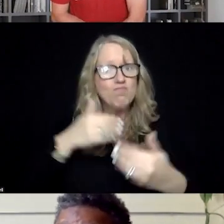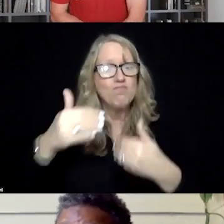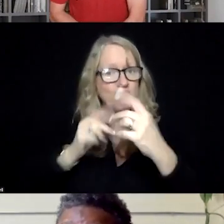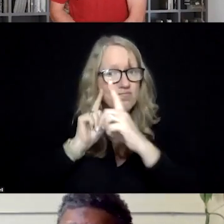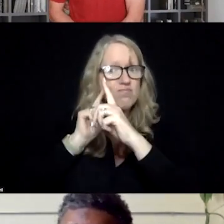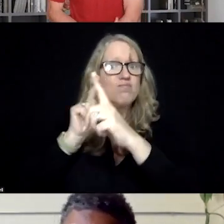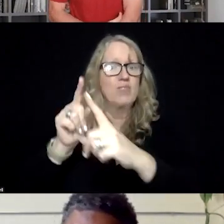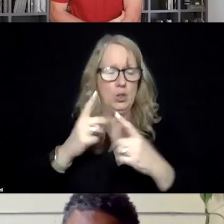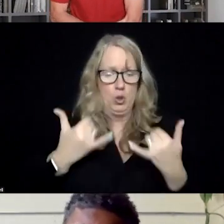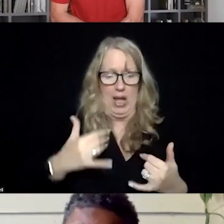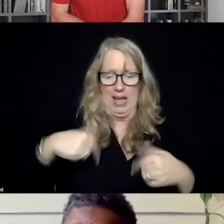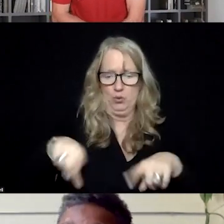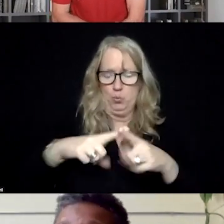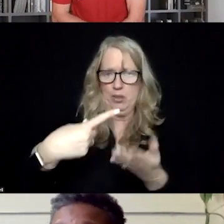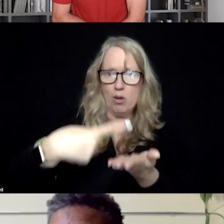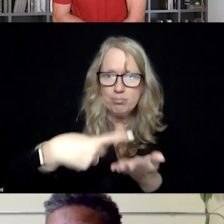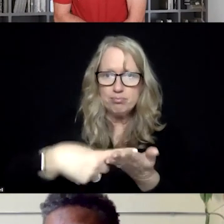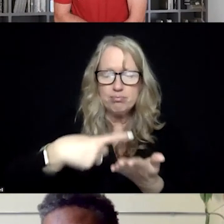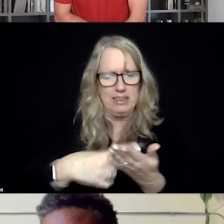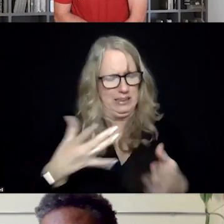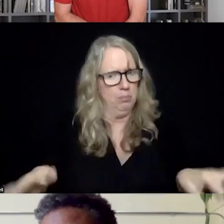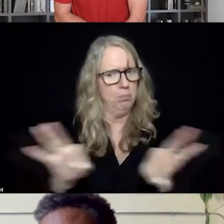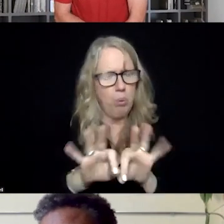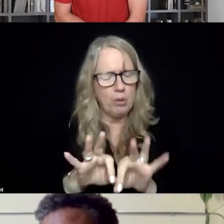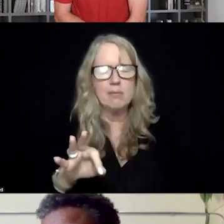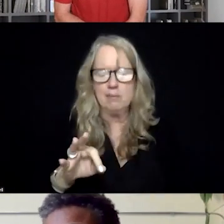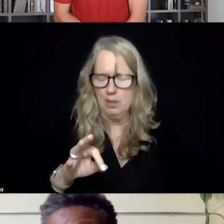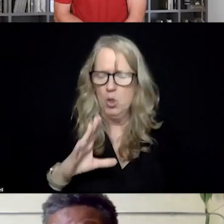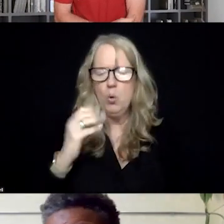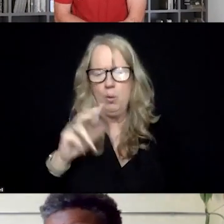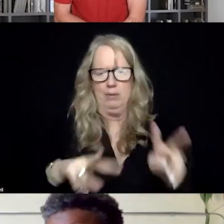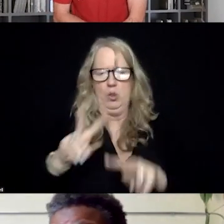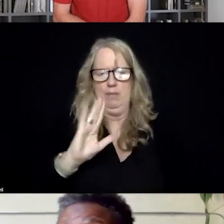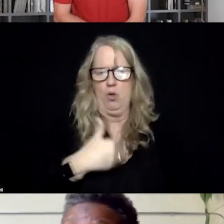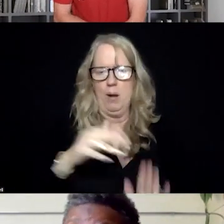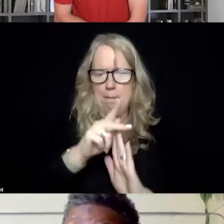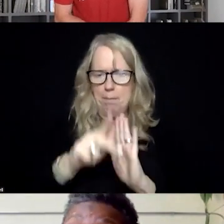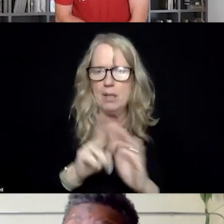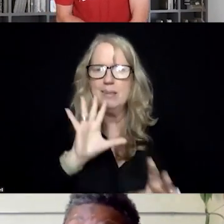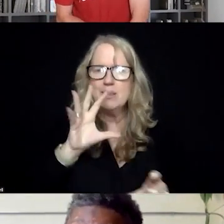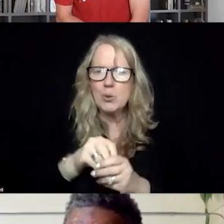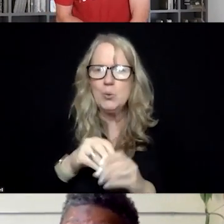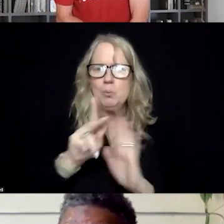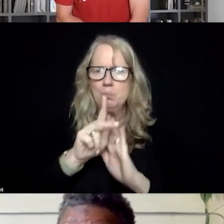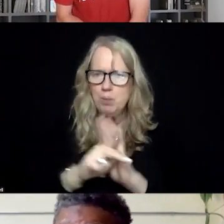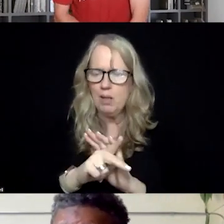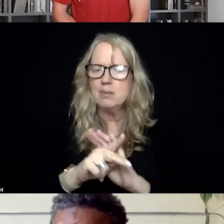uh, framing these discussions, I think it's critically important to also, um, look at our policies and include our policy makers in on the discussion so